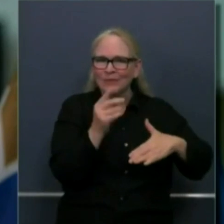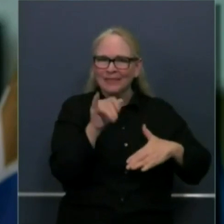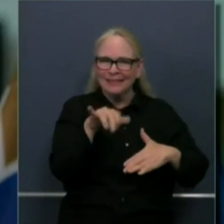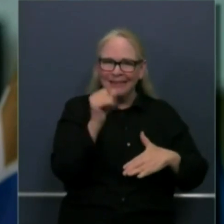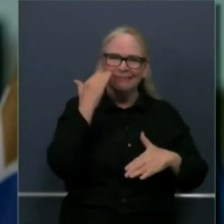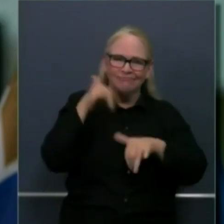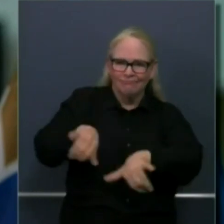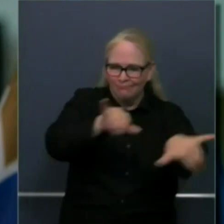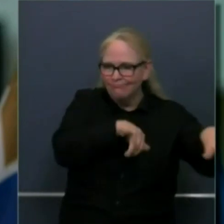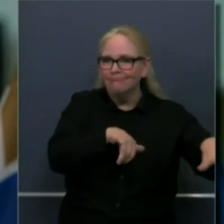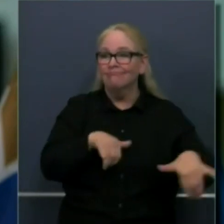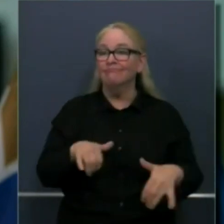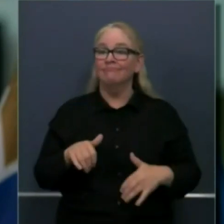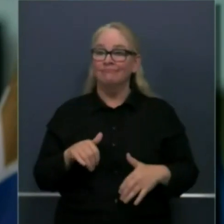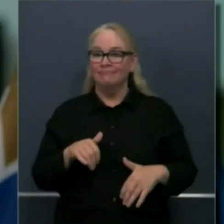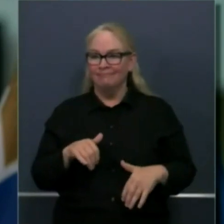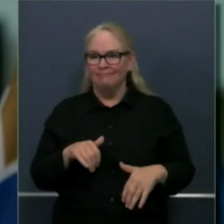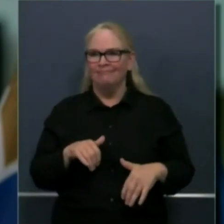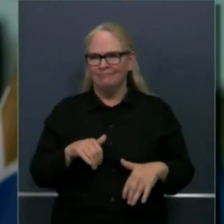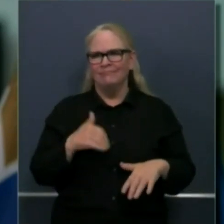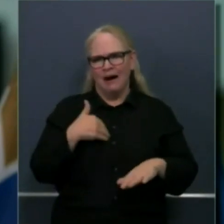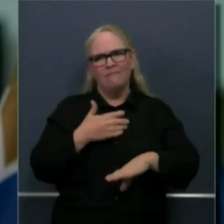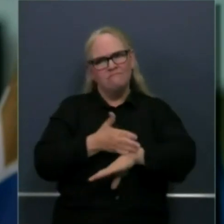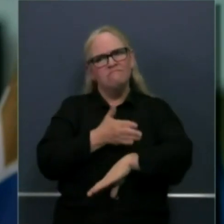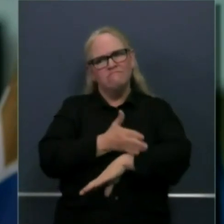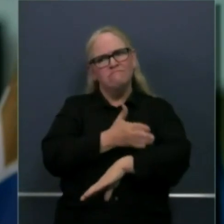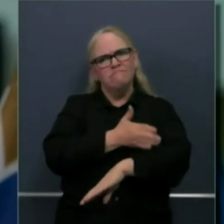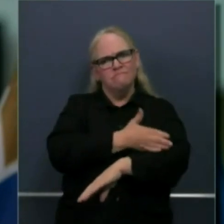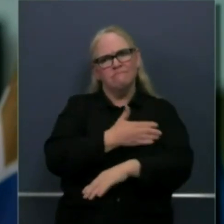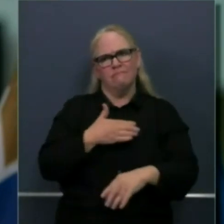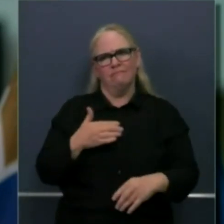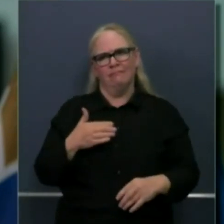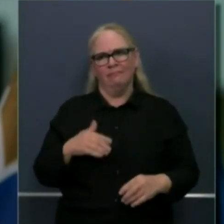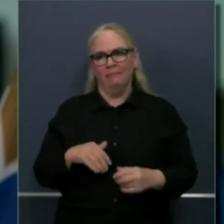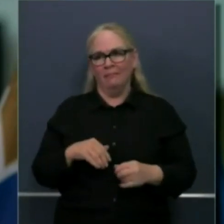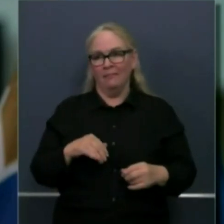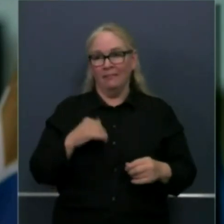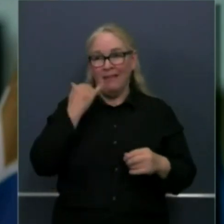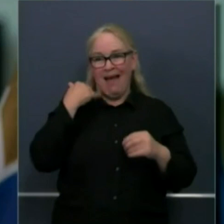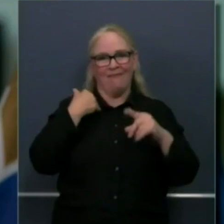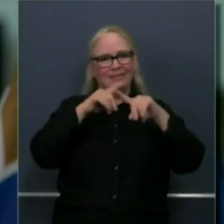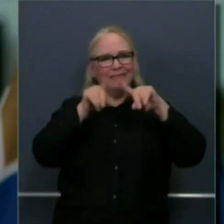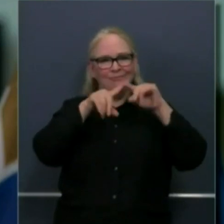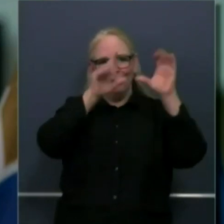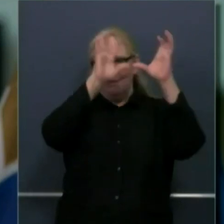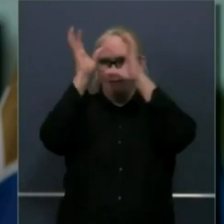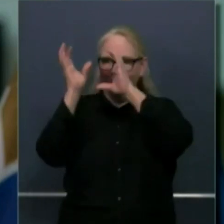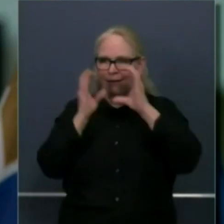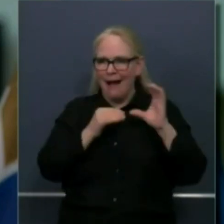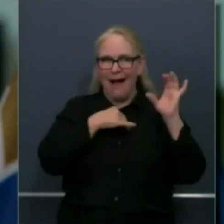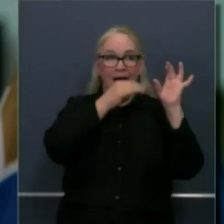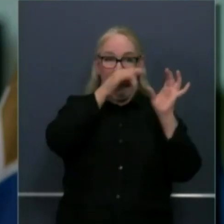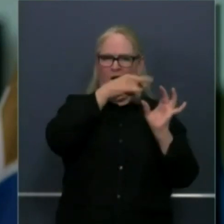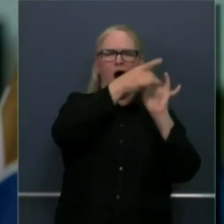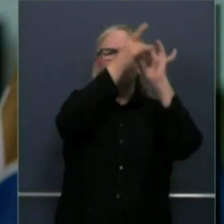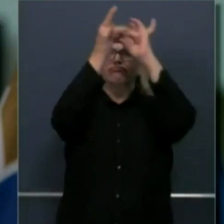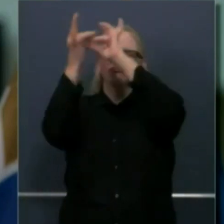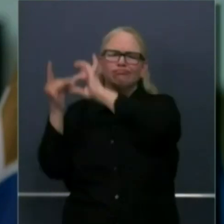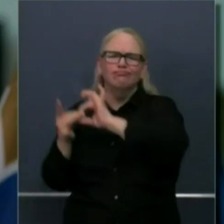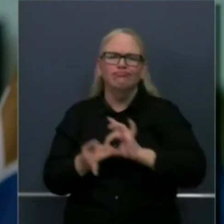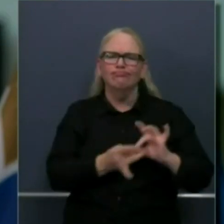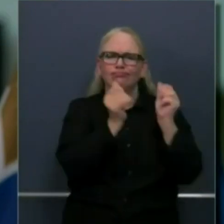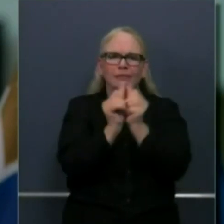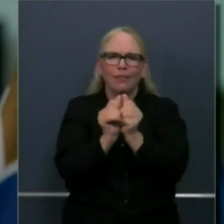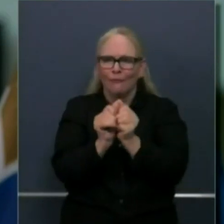as well all of these dots all of these indicators connected to one another and again moving in the